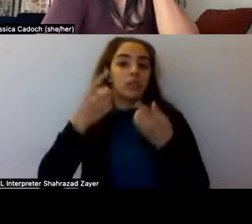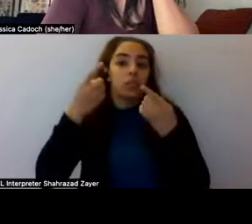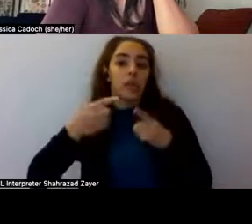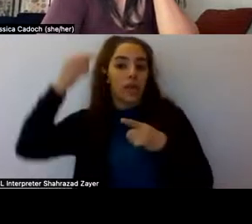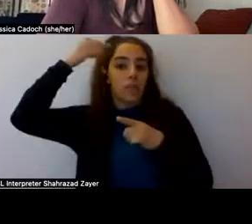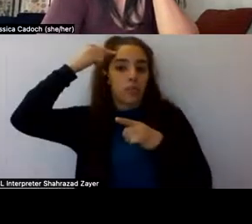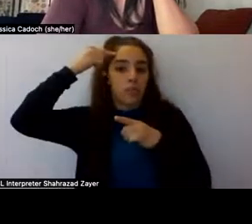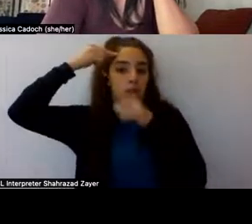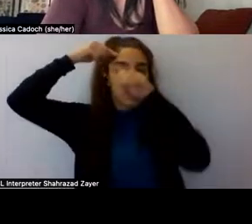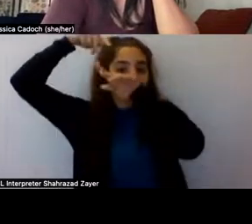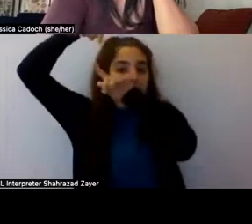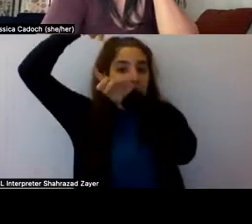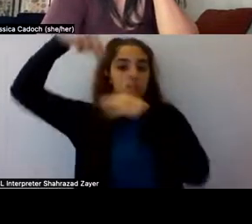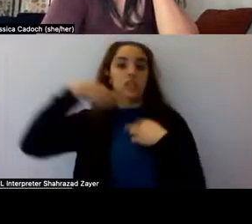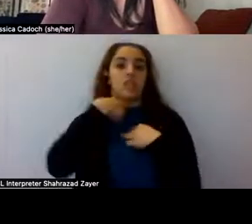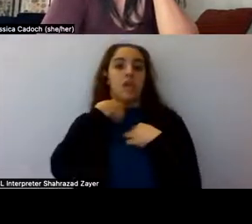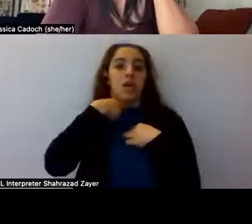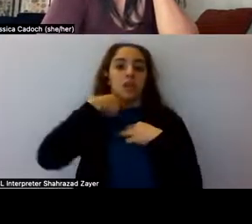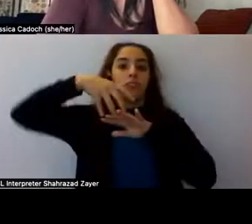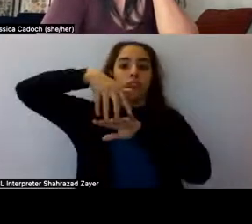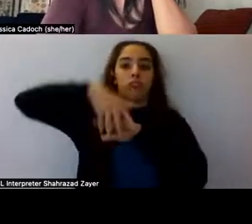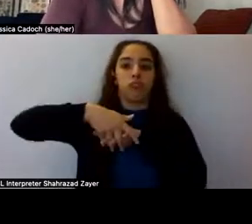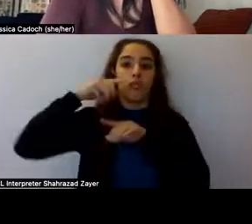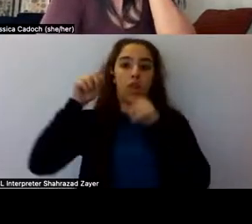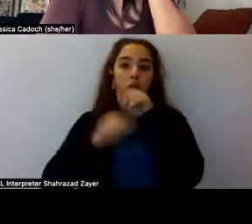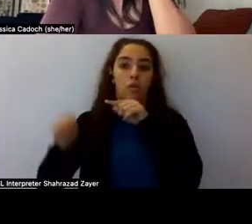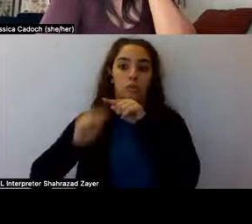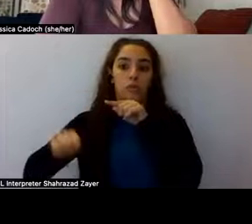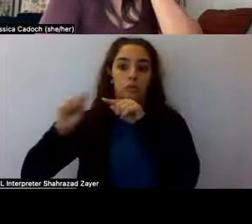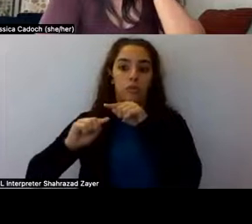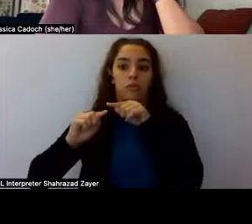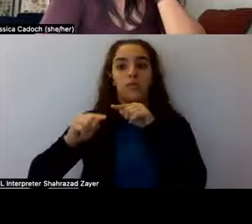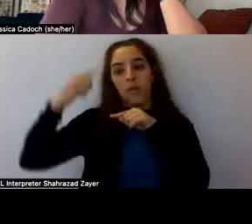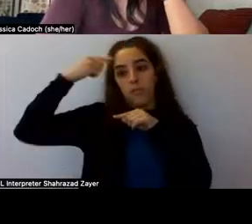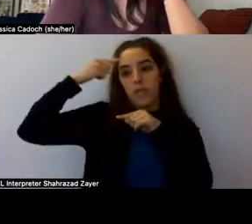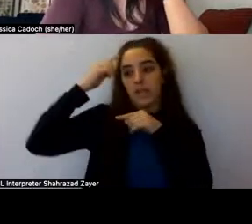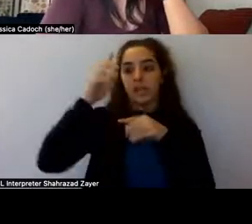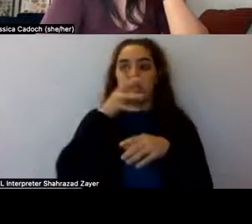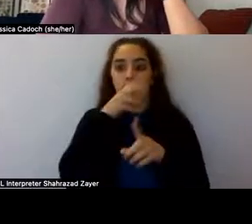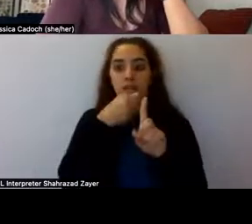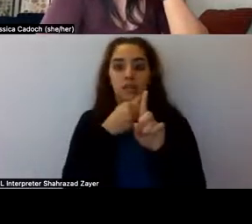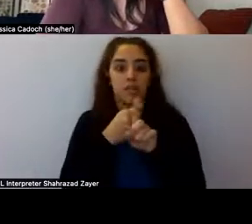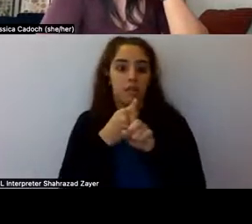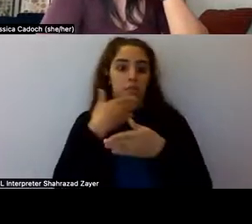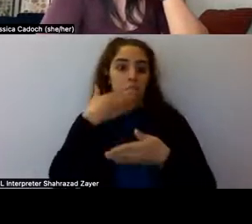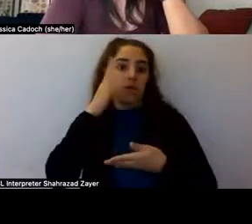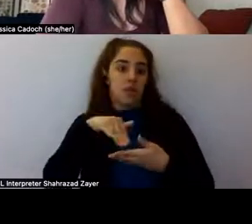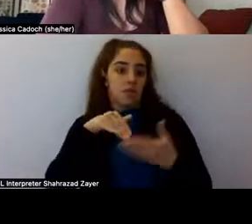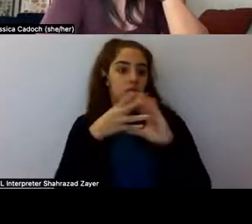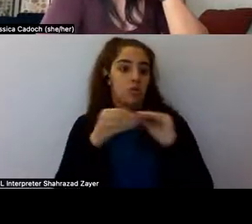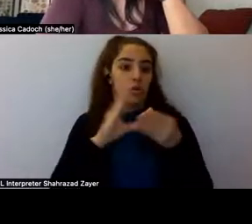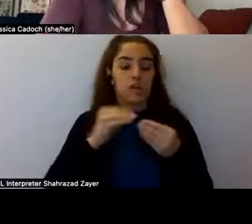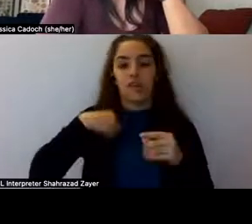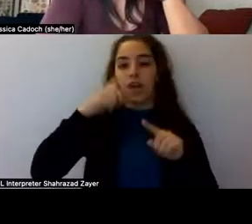loops, uh, a mind that's telling itself. Destructive stories, like, uh, I can't get through the day without a cigarette. I can't,